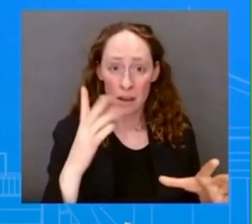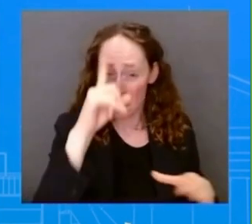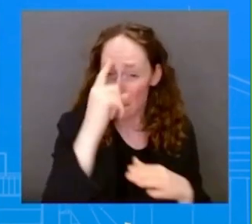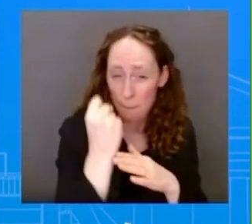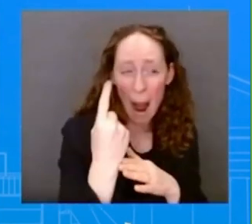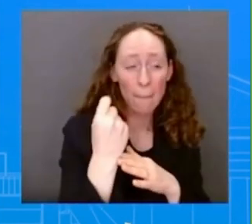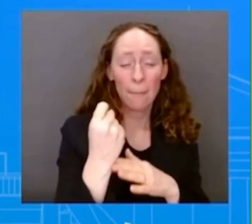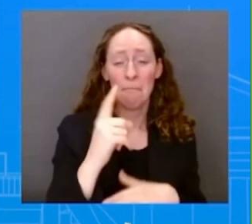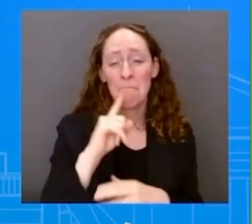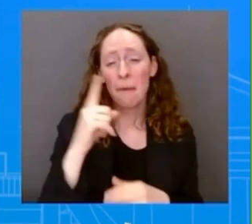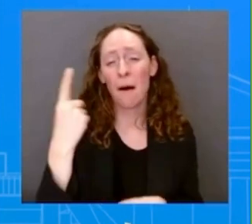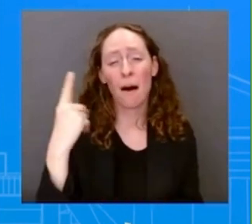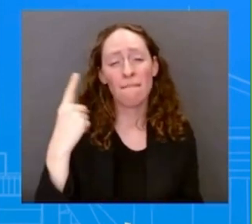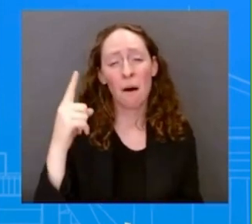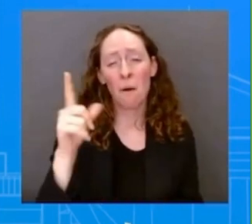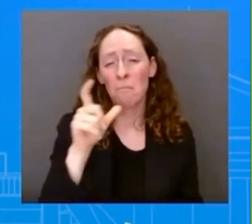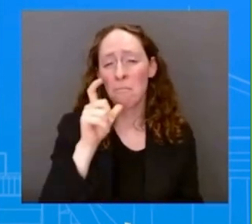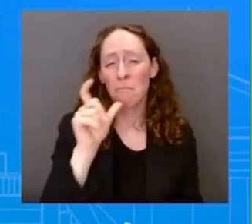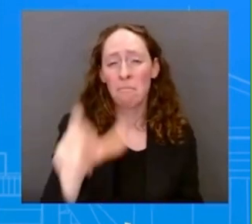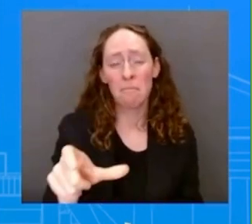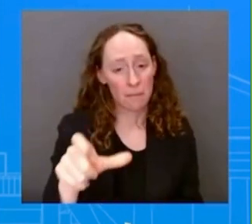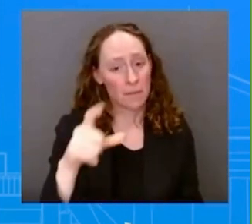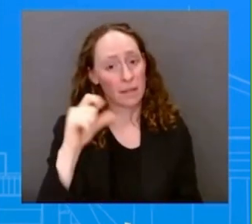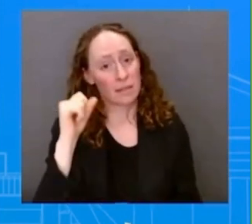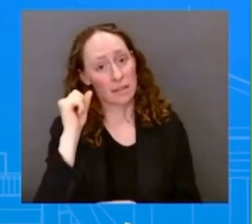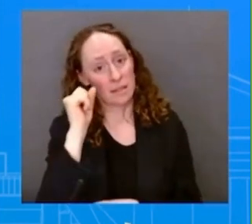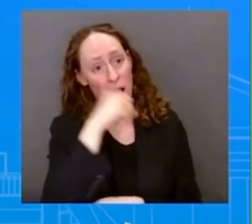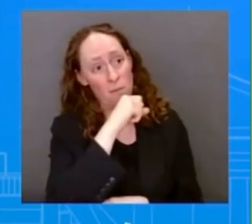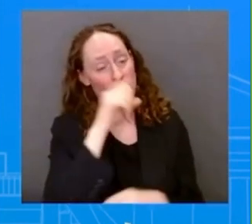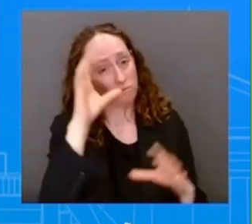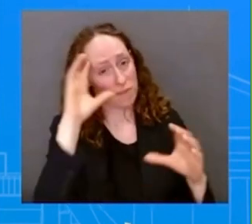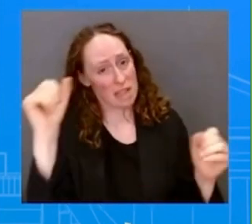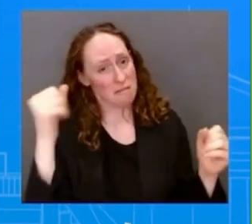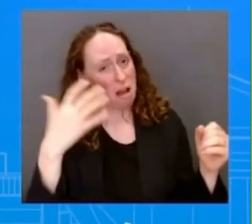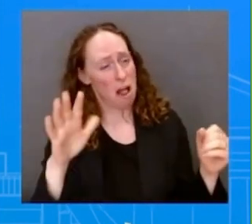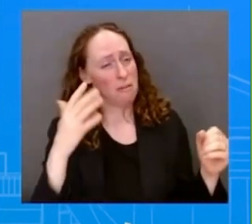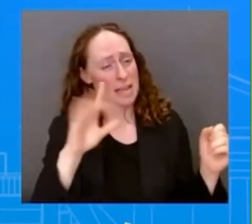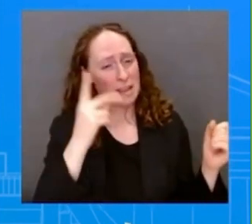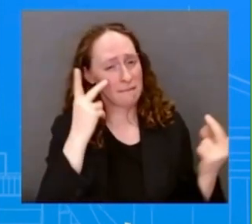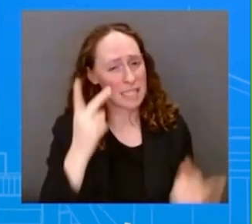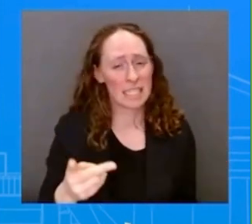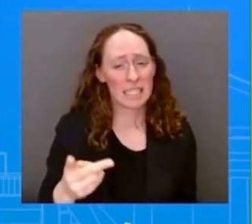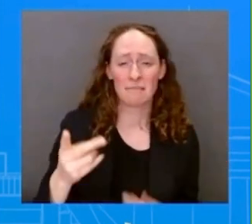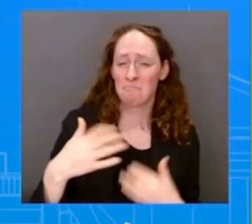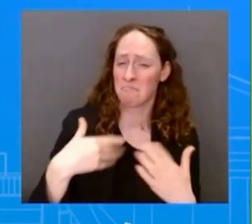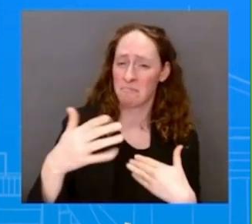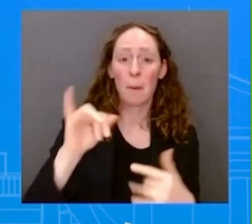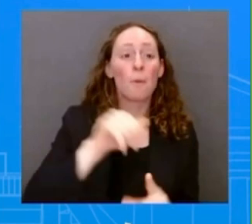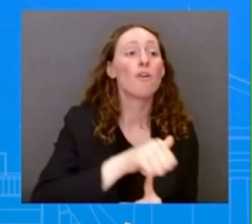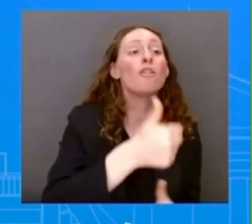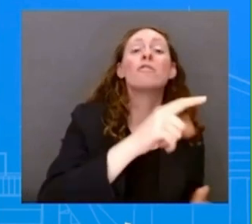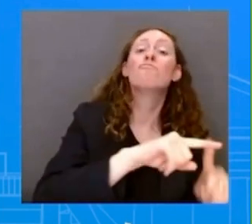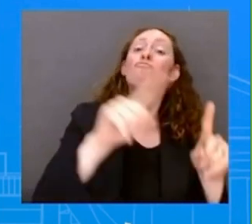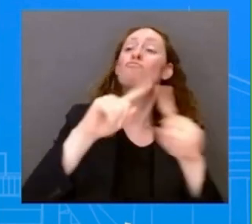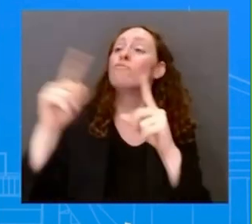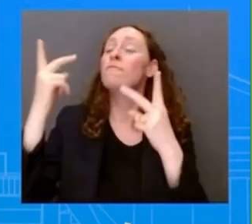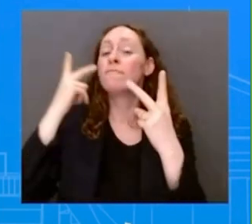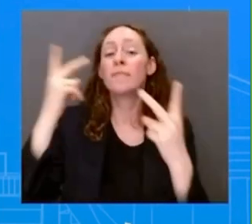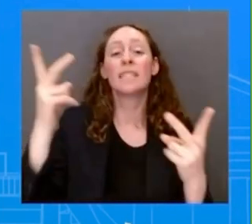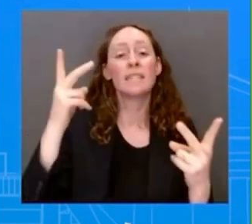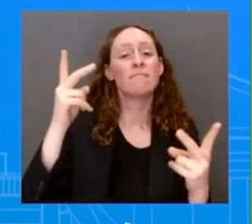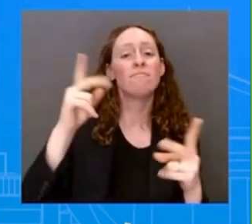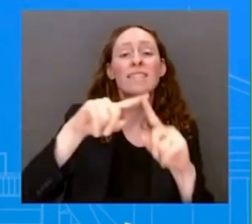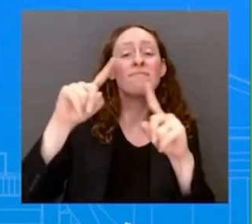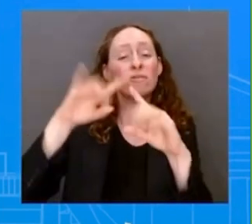presidents of Taiwan have transited the United States. Nothing unusual about this. Certainly we'll let them speak to their schedule and